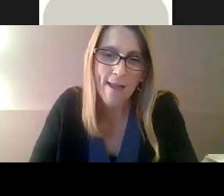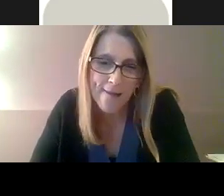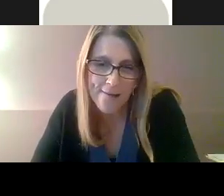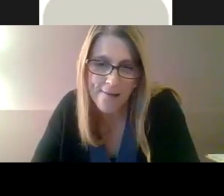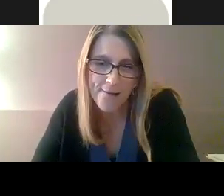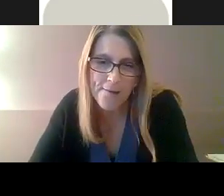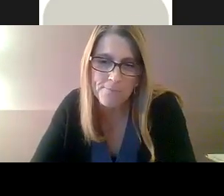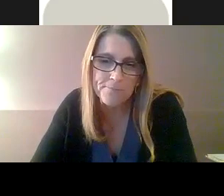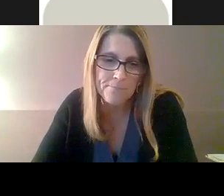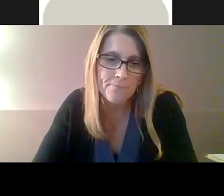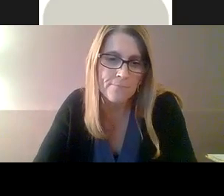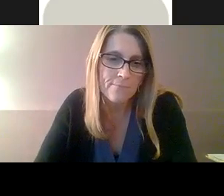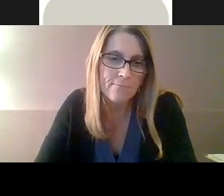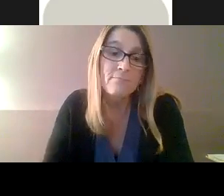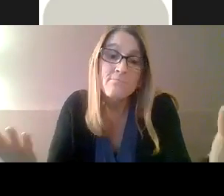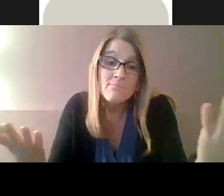to communicate with you.